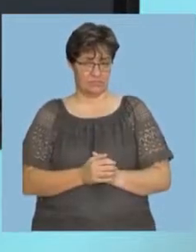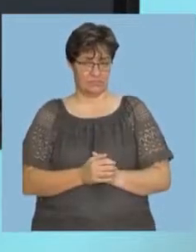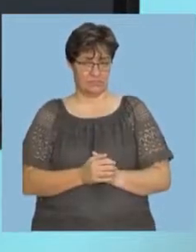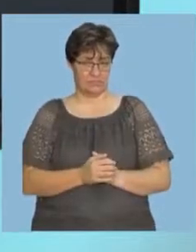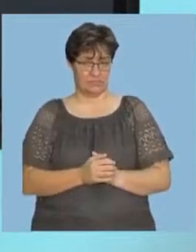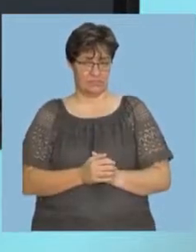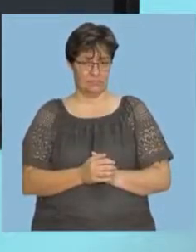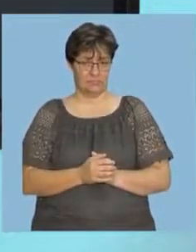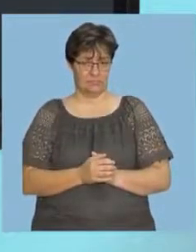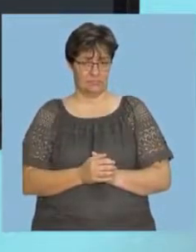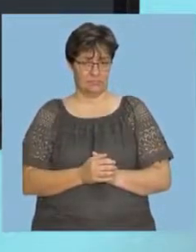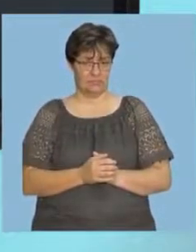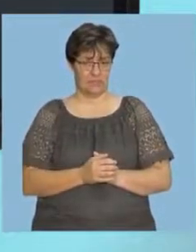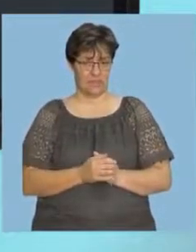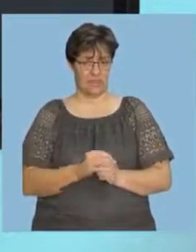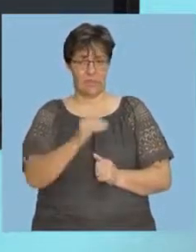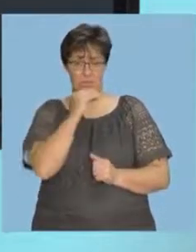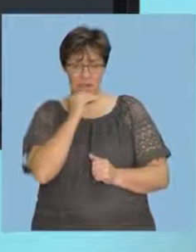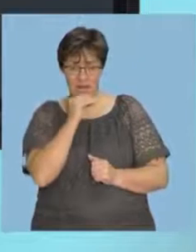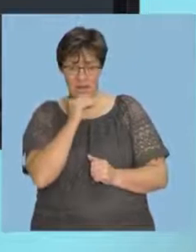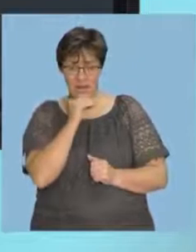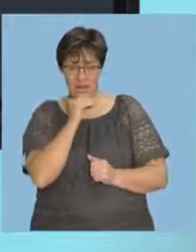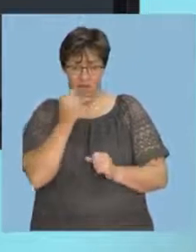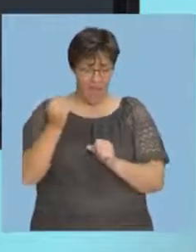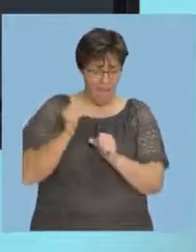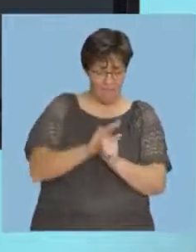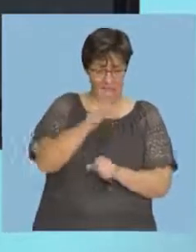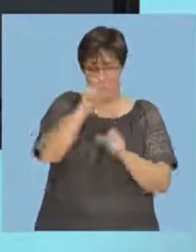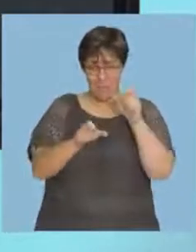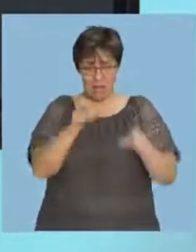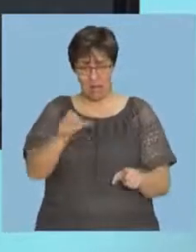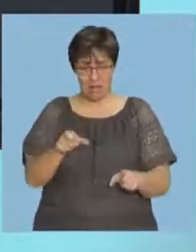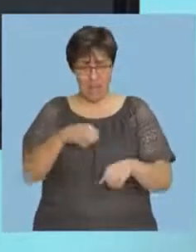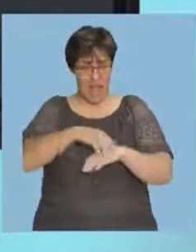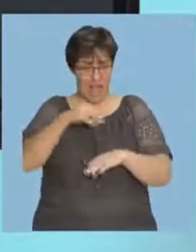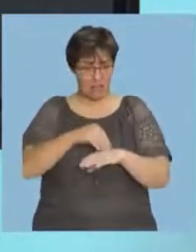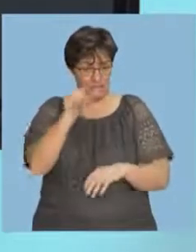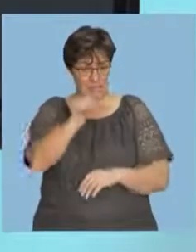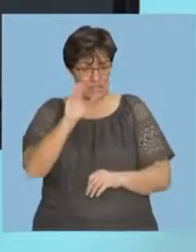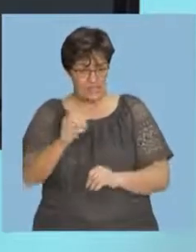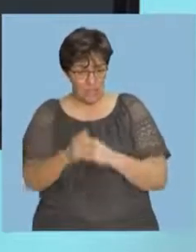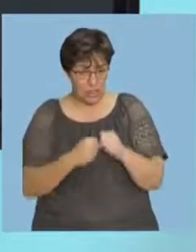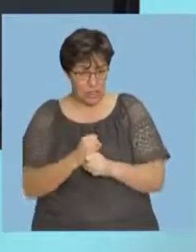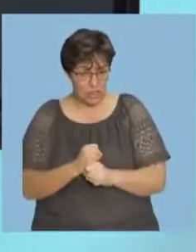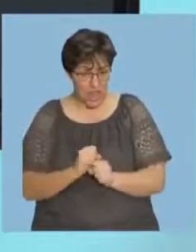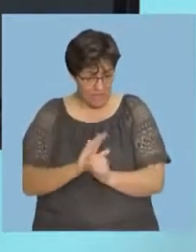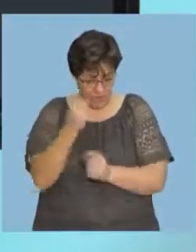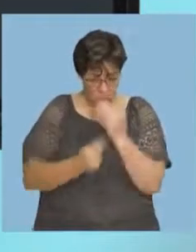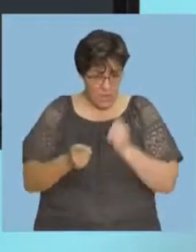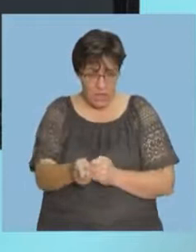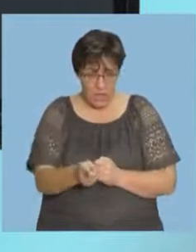Does it mean COVID-19? Does will affect people at 60 years? Not really.